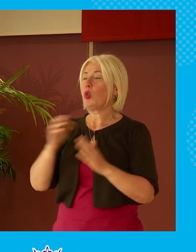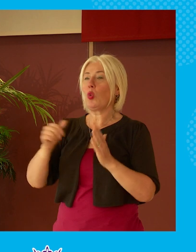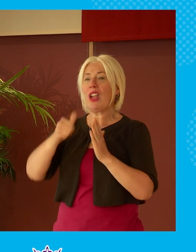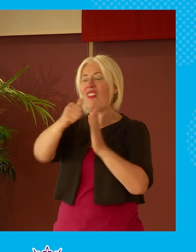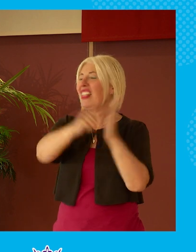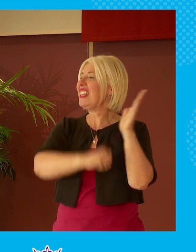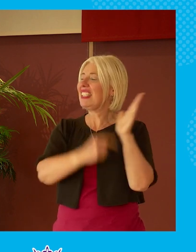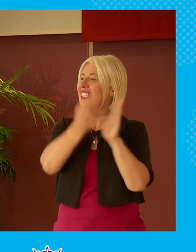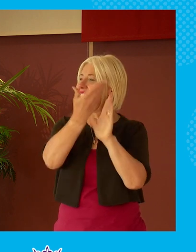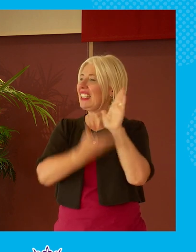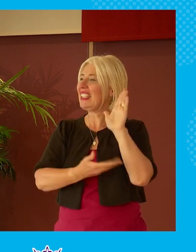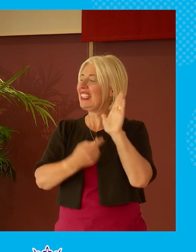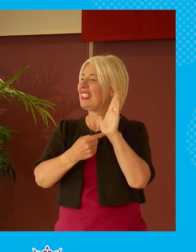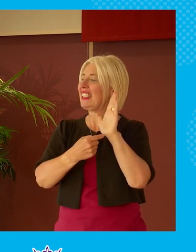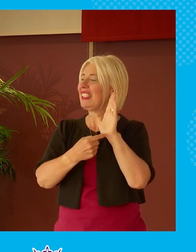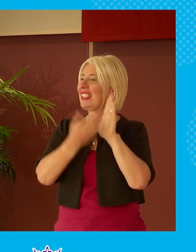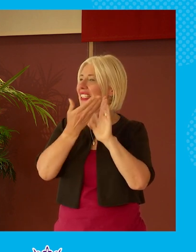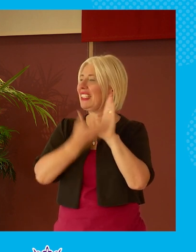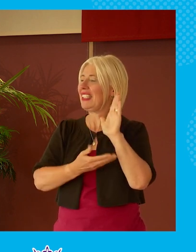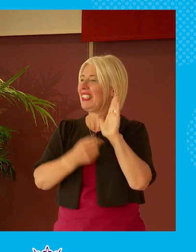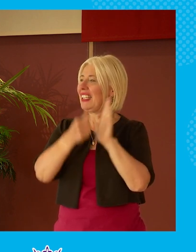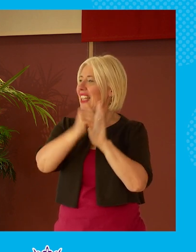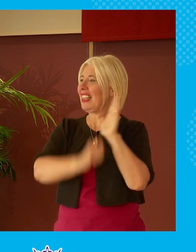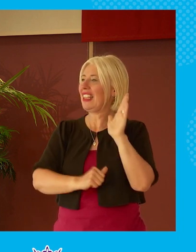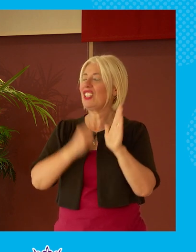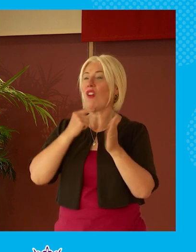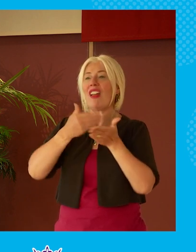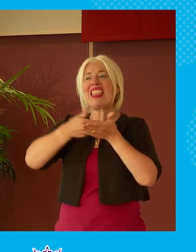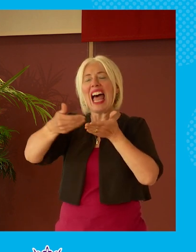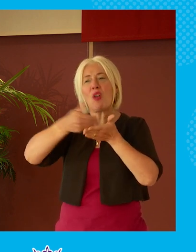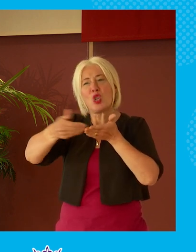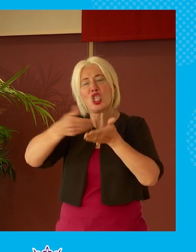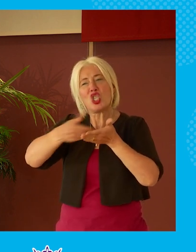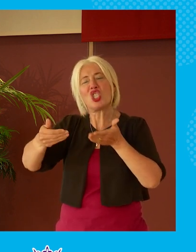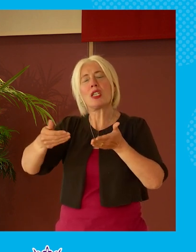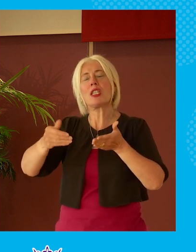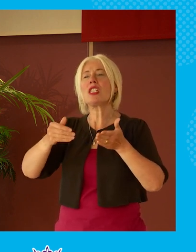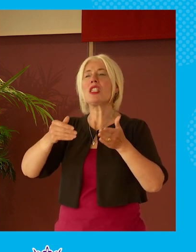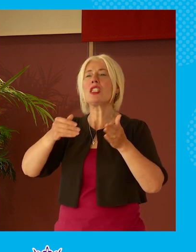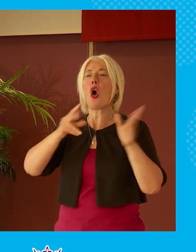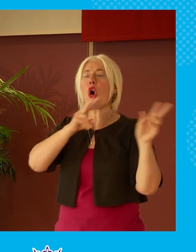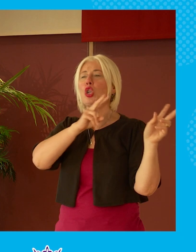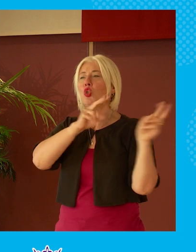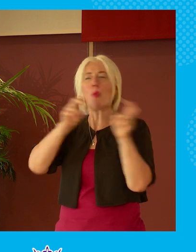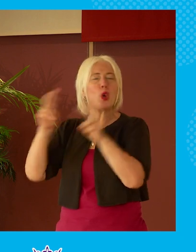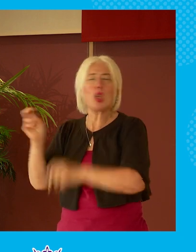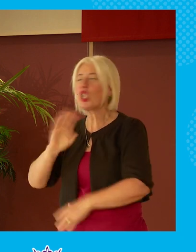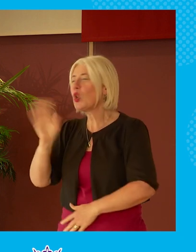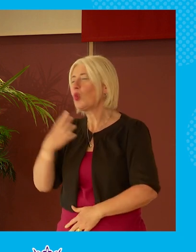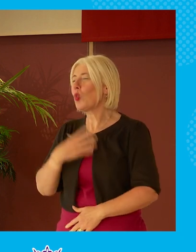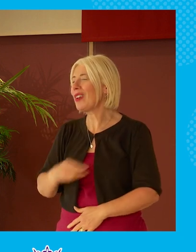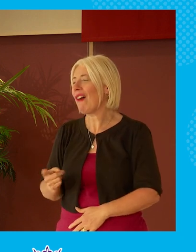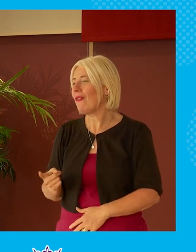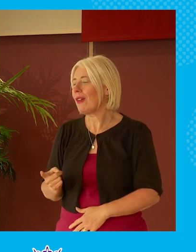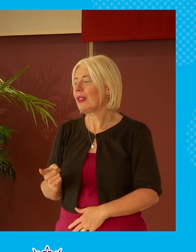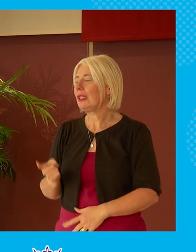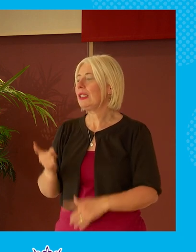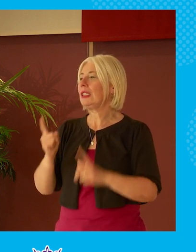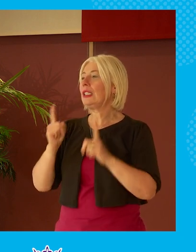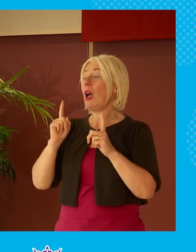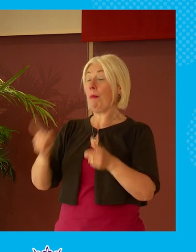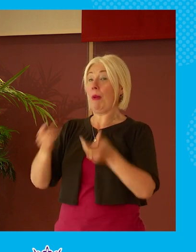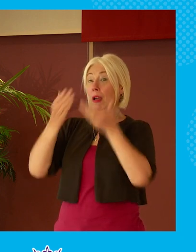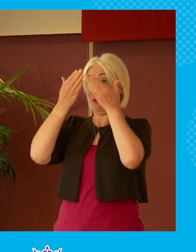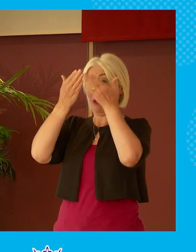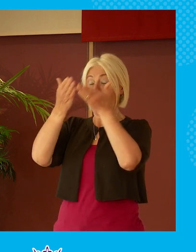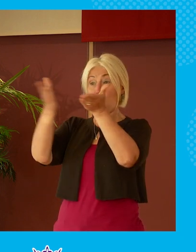prescribed uh proscribed um language terms um but but in a sense even within that broad